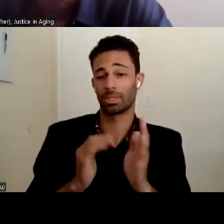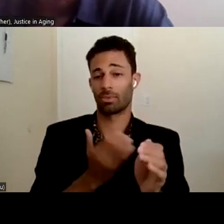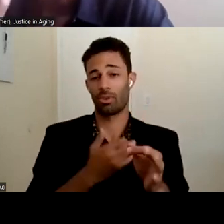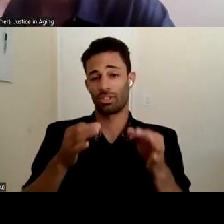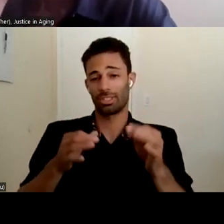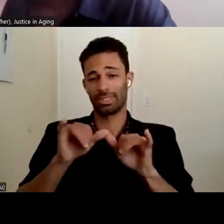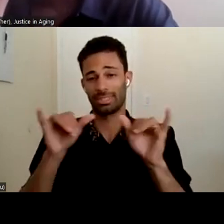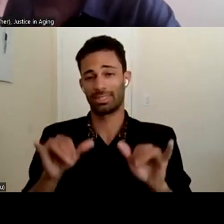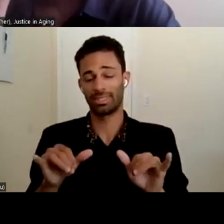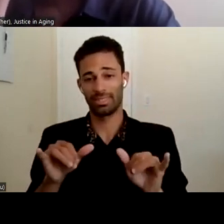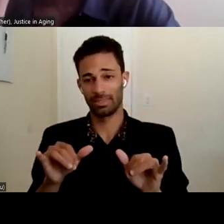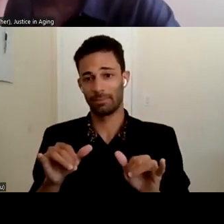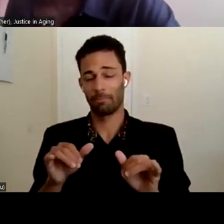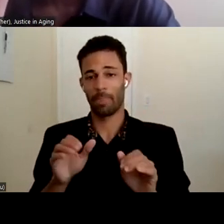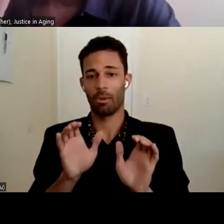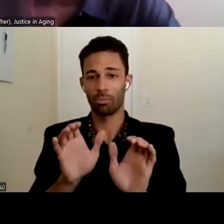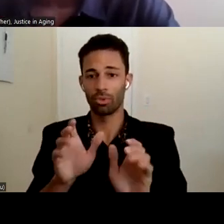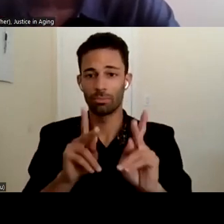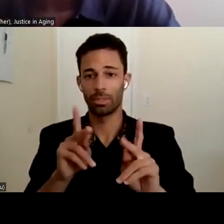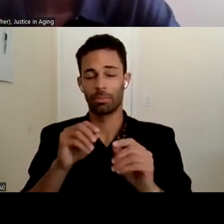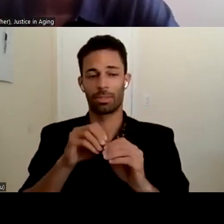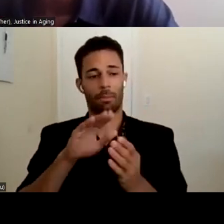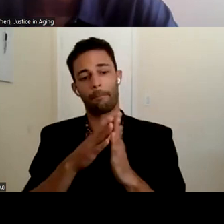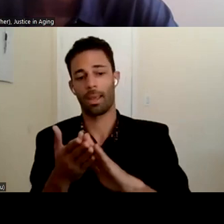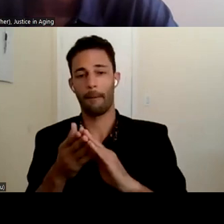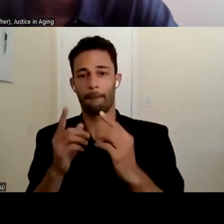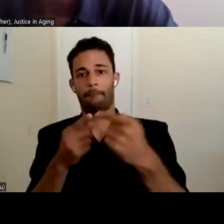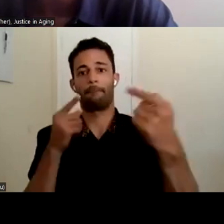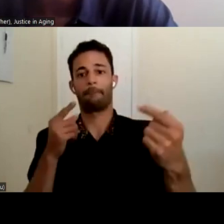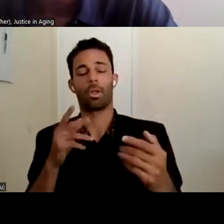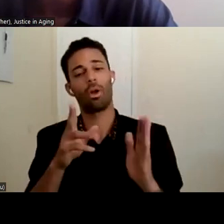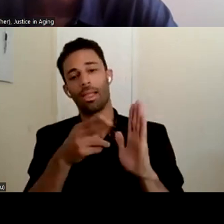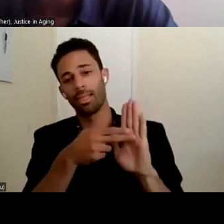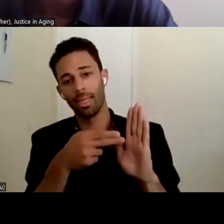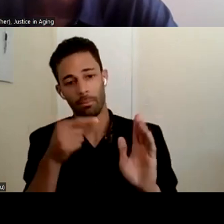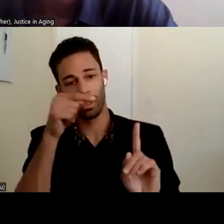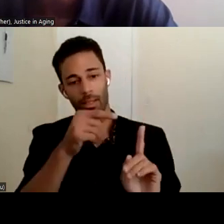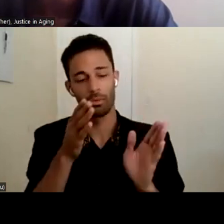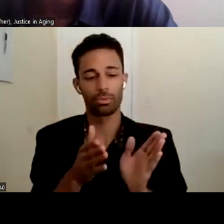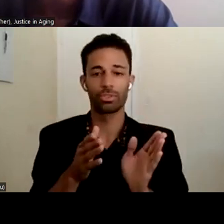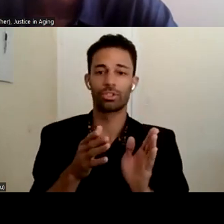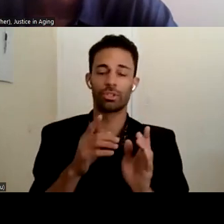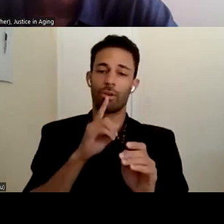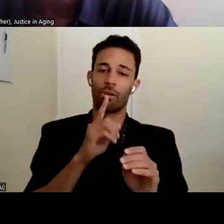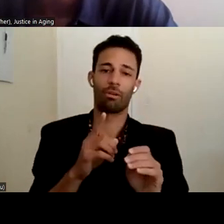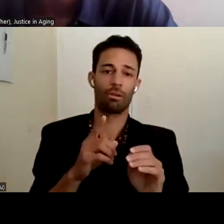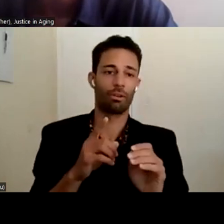taking adversarial stands or labeling one person, um, as the perpetrator,